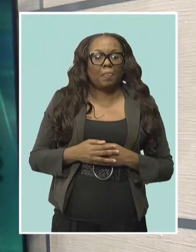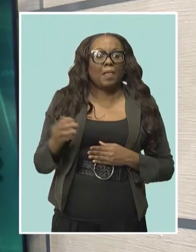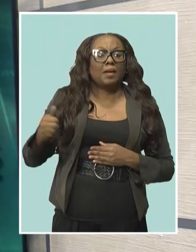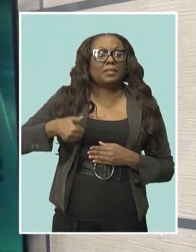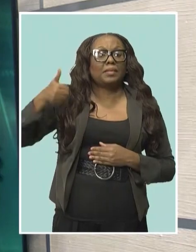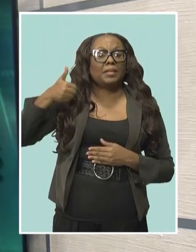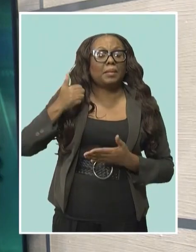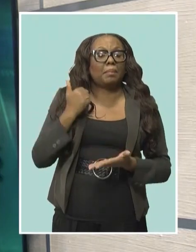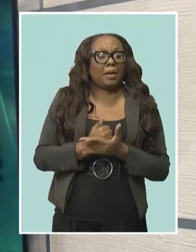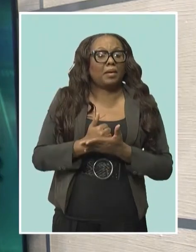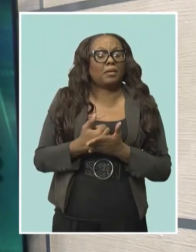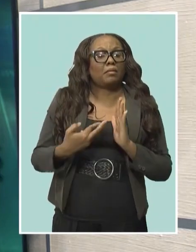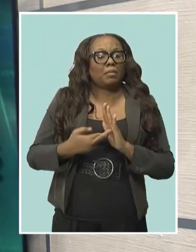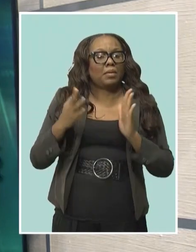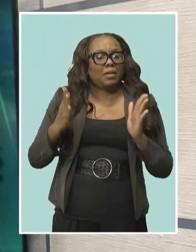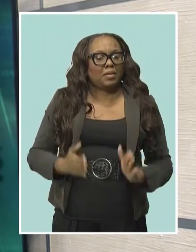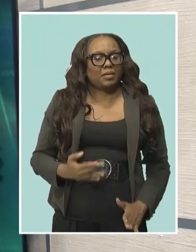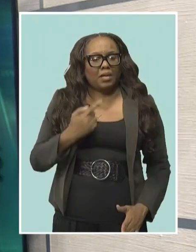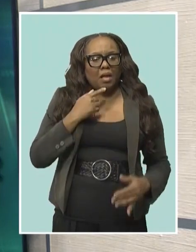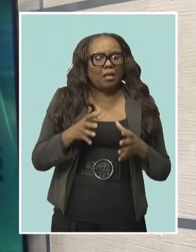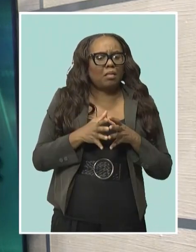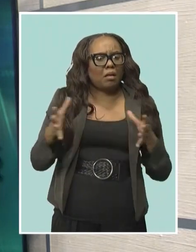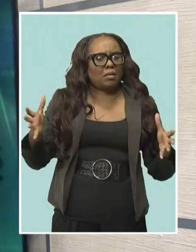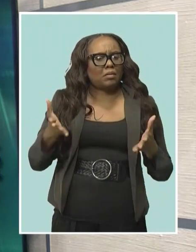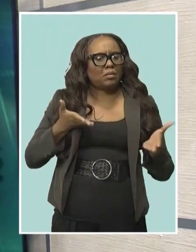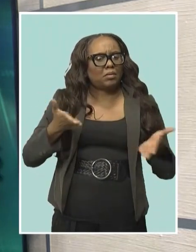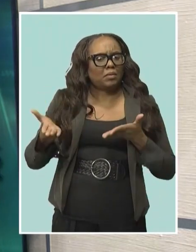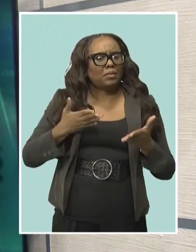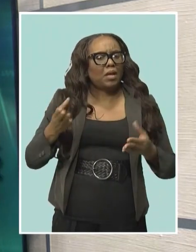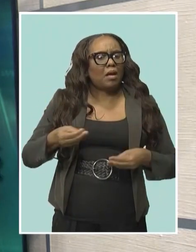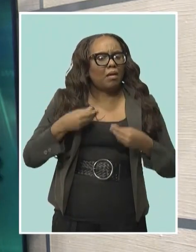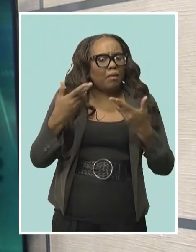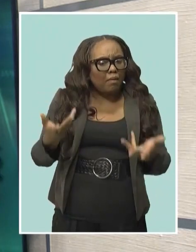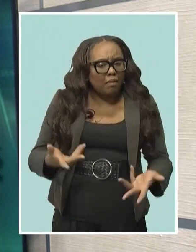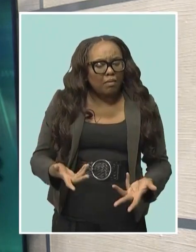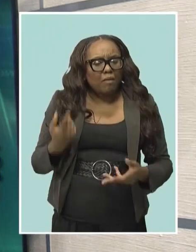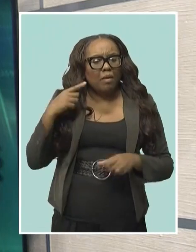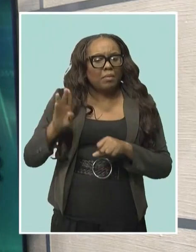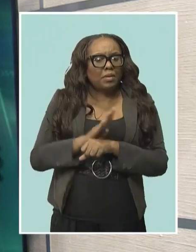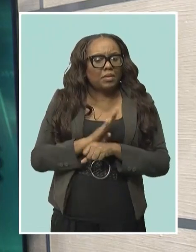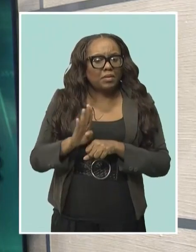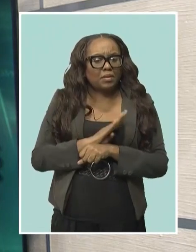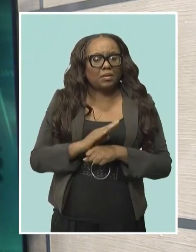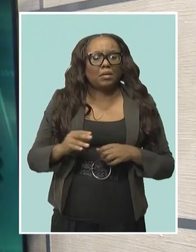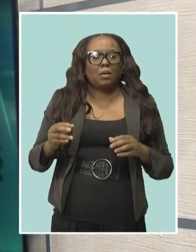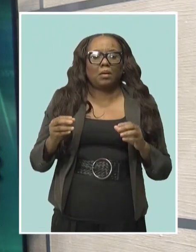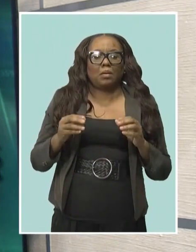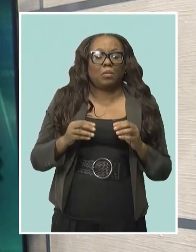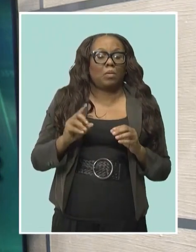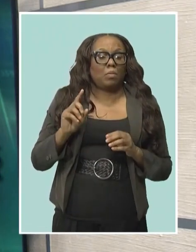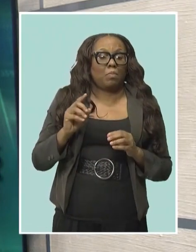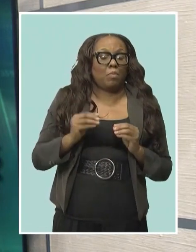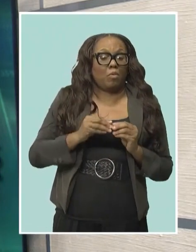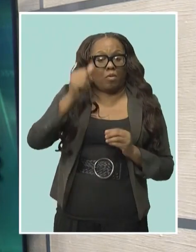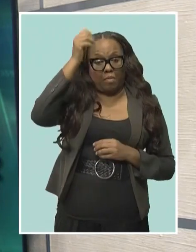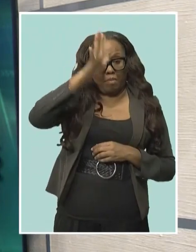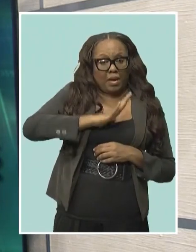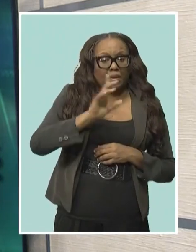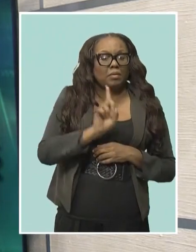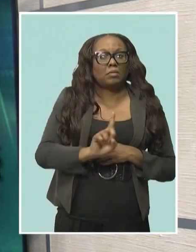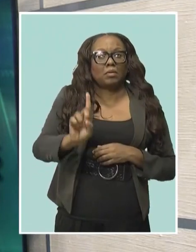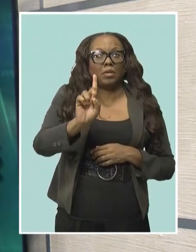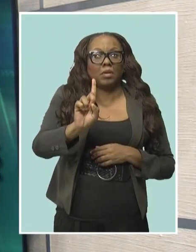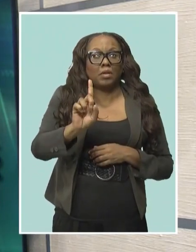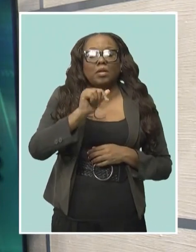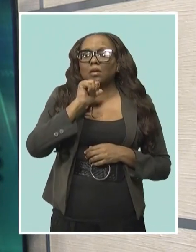that despite the availability of several services and facilities in the corporate sector, more men than women are coming